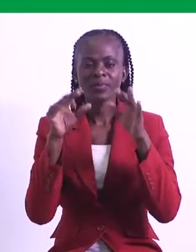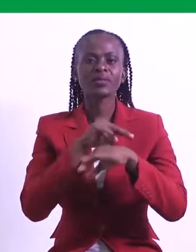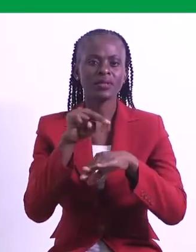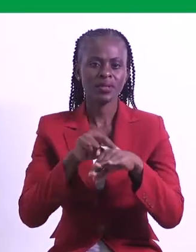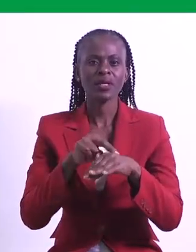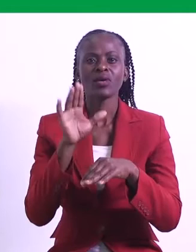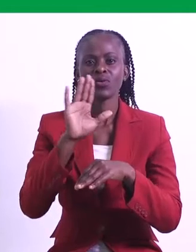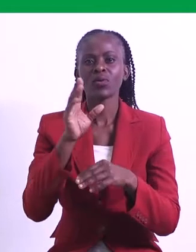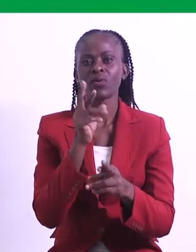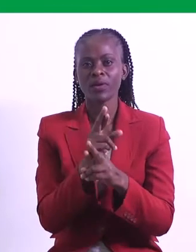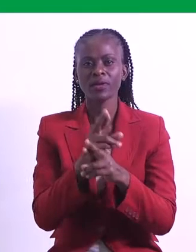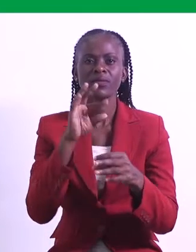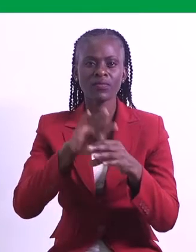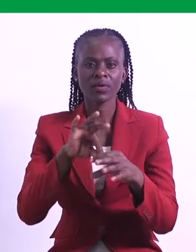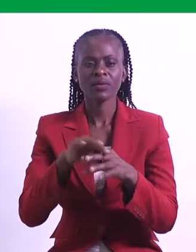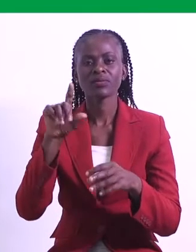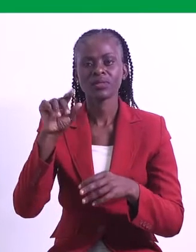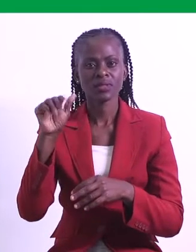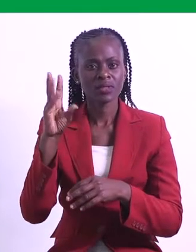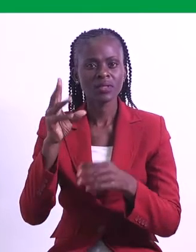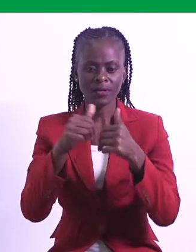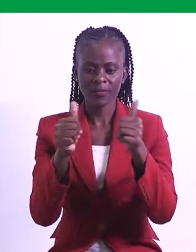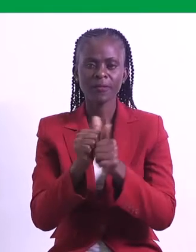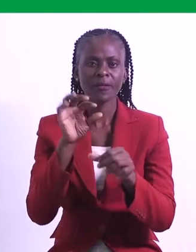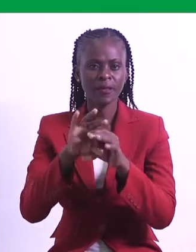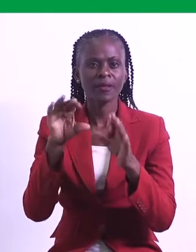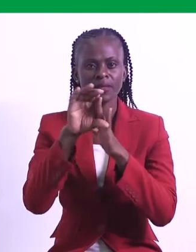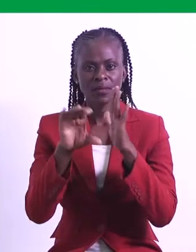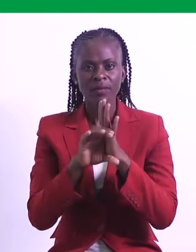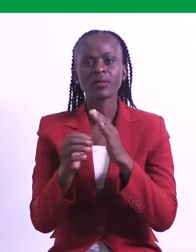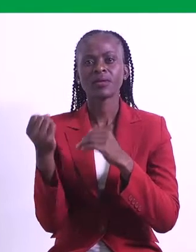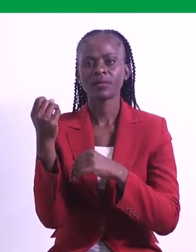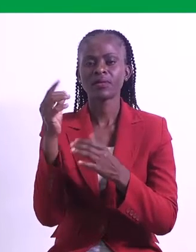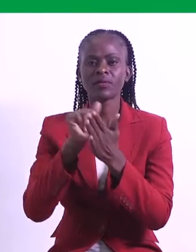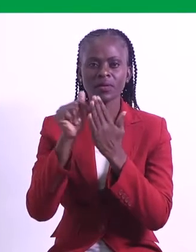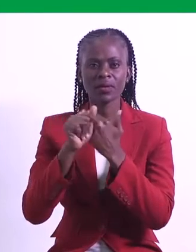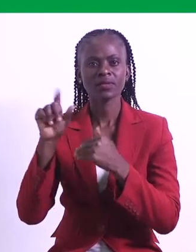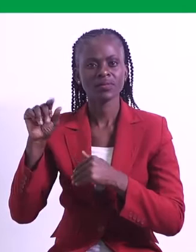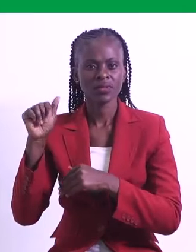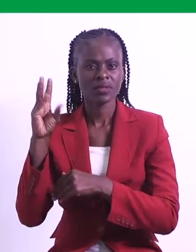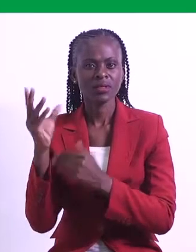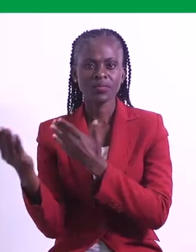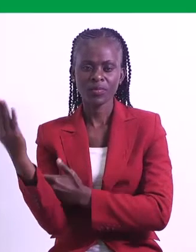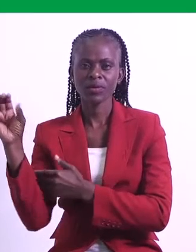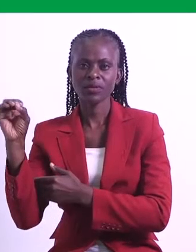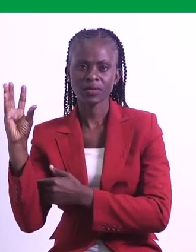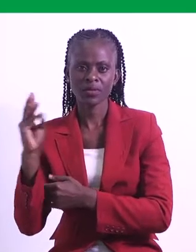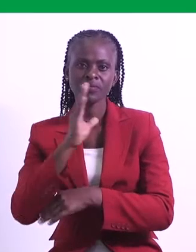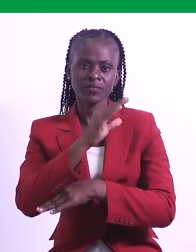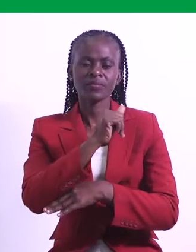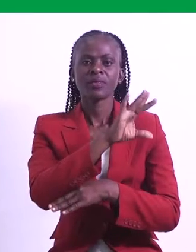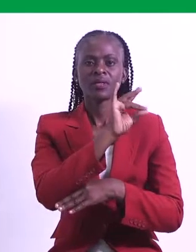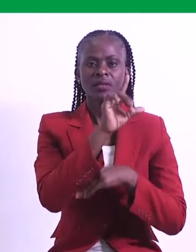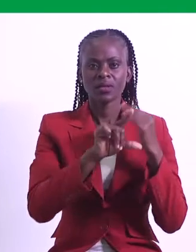nation. Exercise your right to vote in the 2016 general elections and referendum on the 11th of August 2016 from 06 hours to